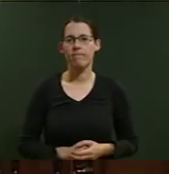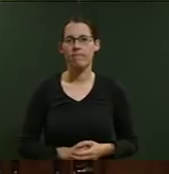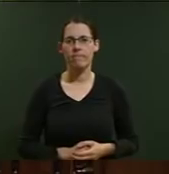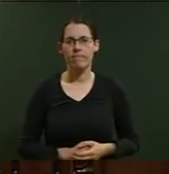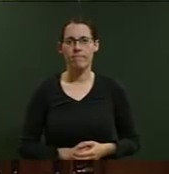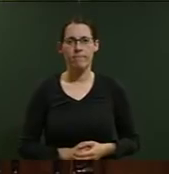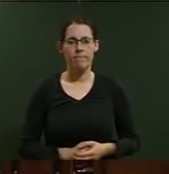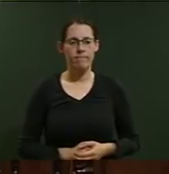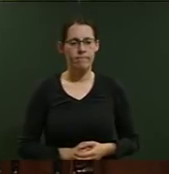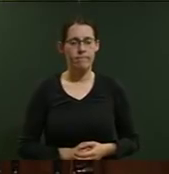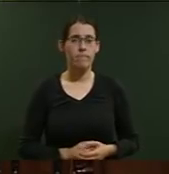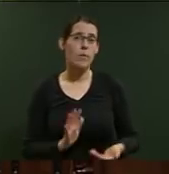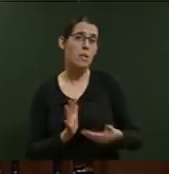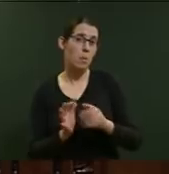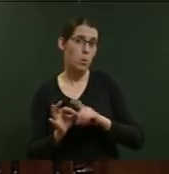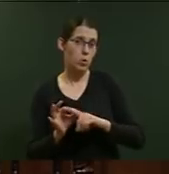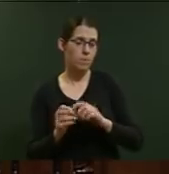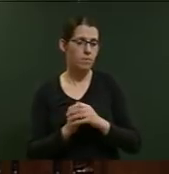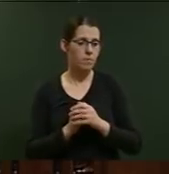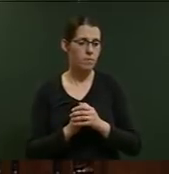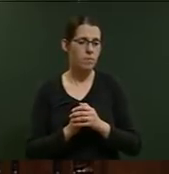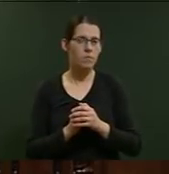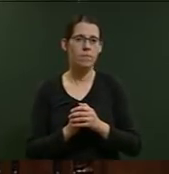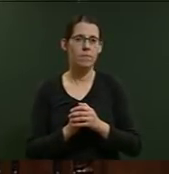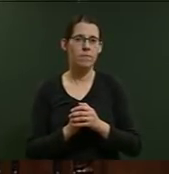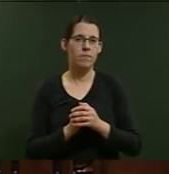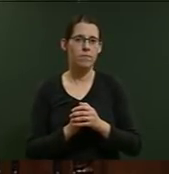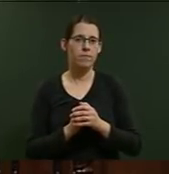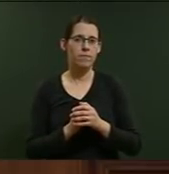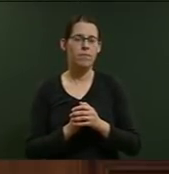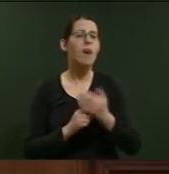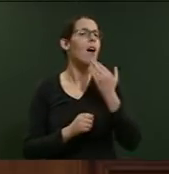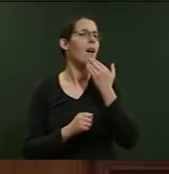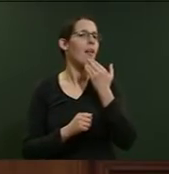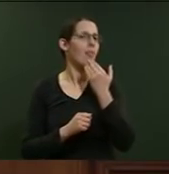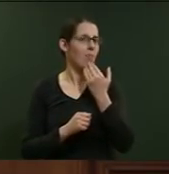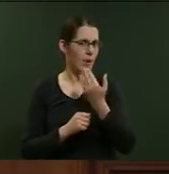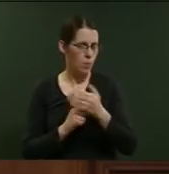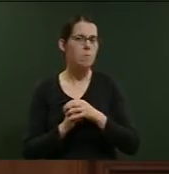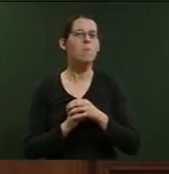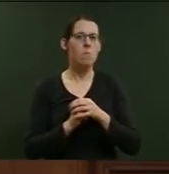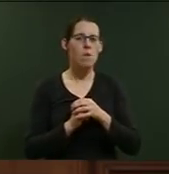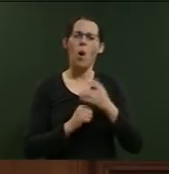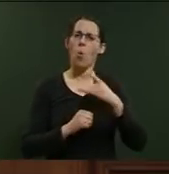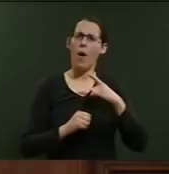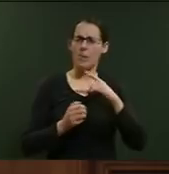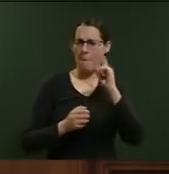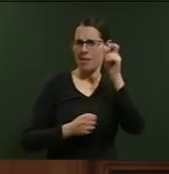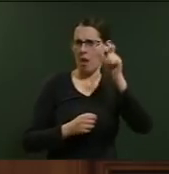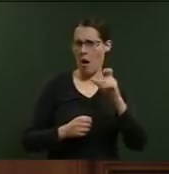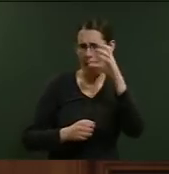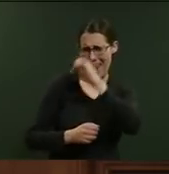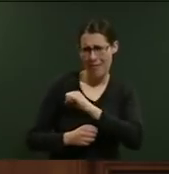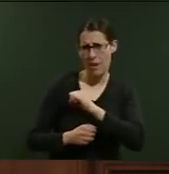Oh, sorry, supplementary here. Committee coffee. Sorry. Thank you, Mr Speaker. Why does the Minister believe that seasonal work can be,